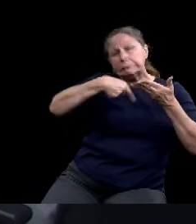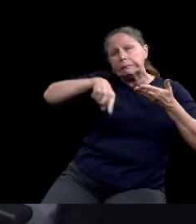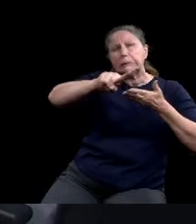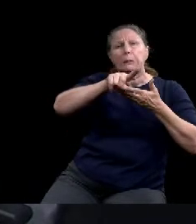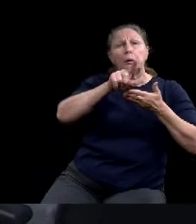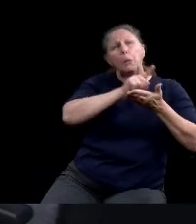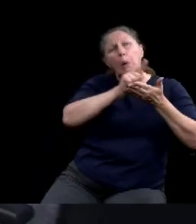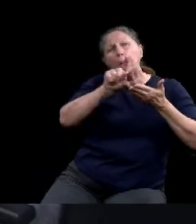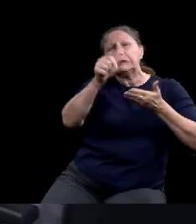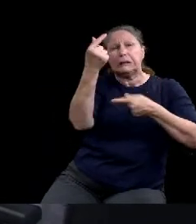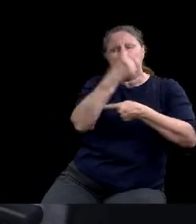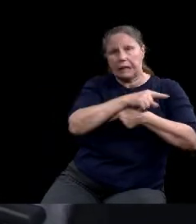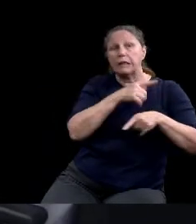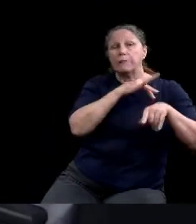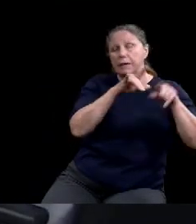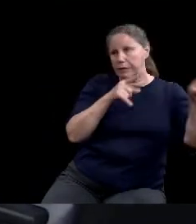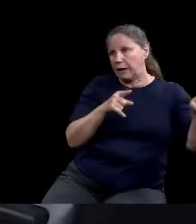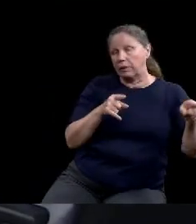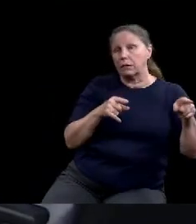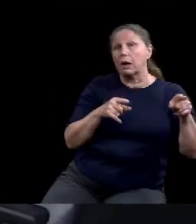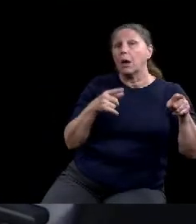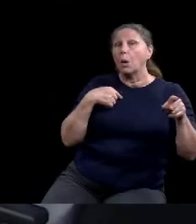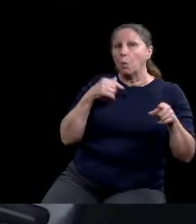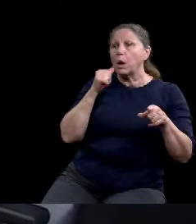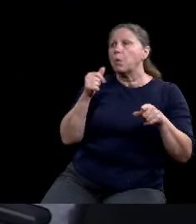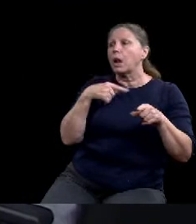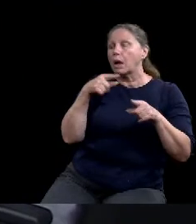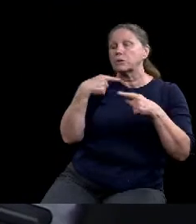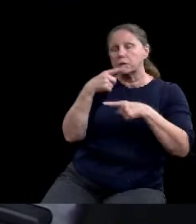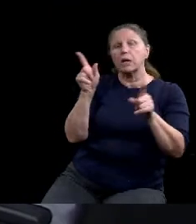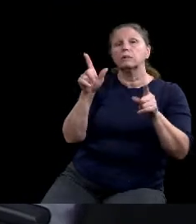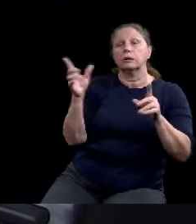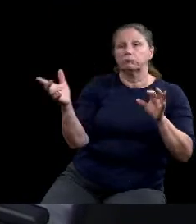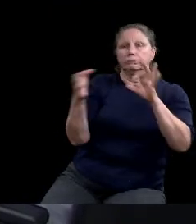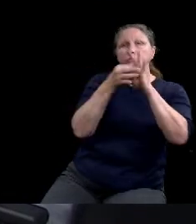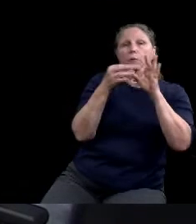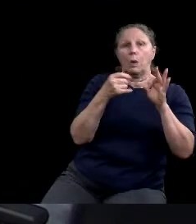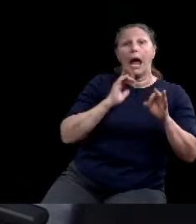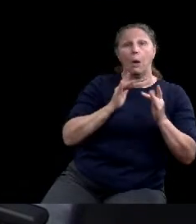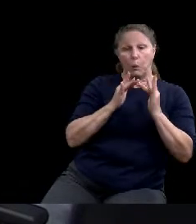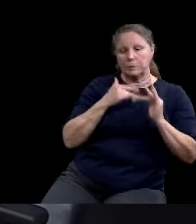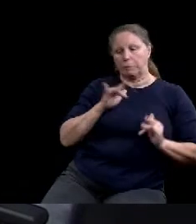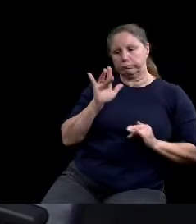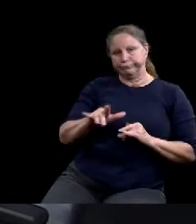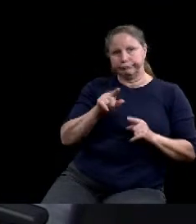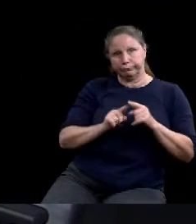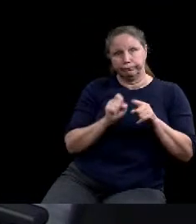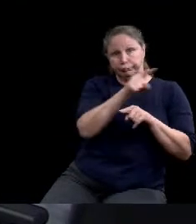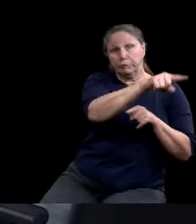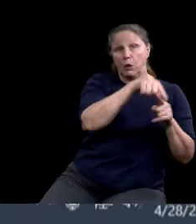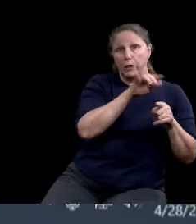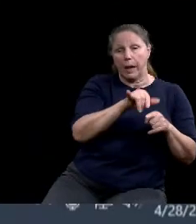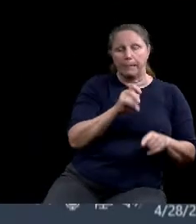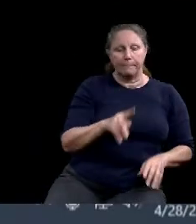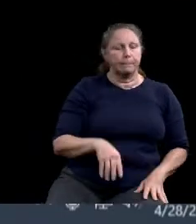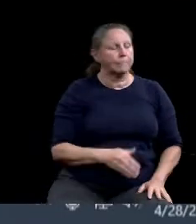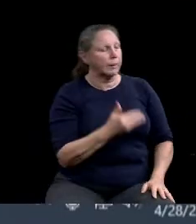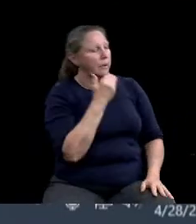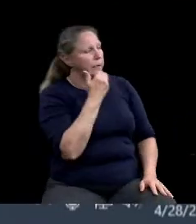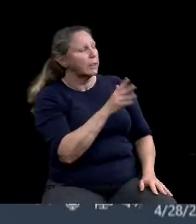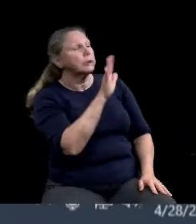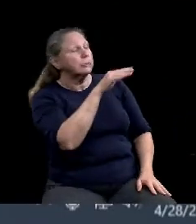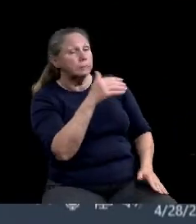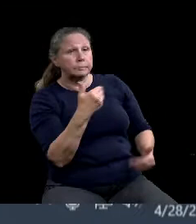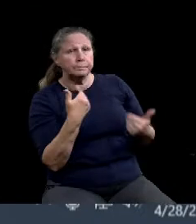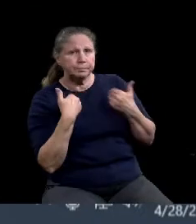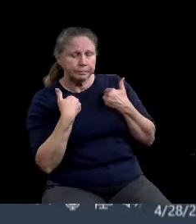a link to that application on our website as well. Okay. And will there be a cap of